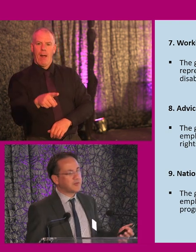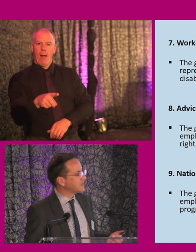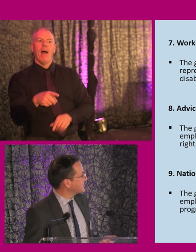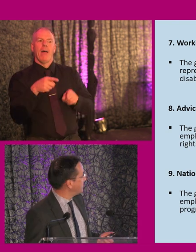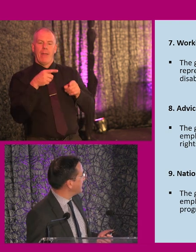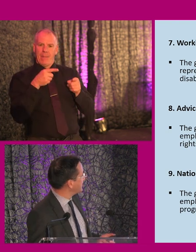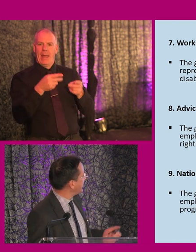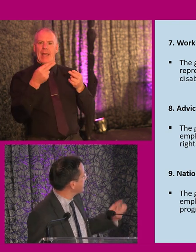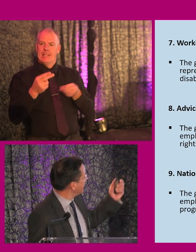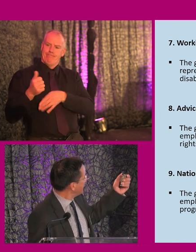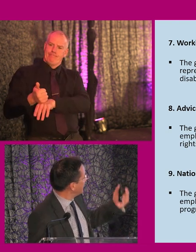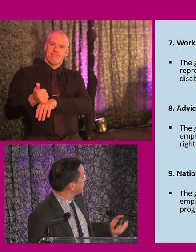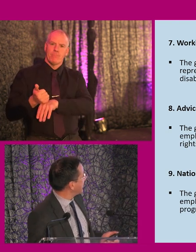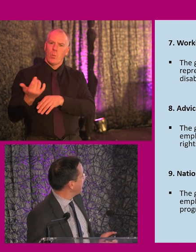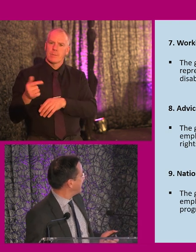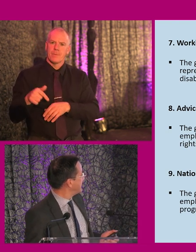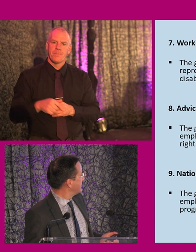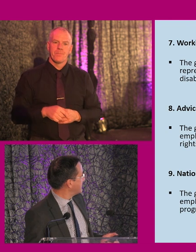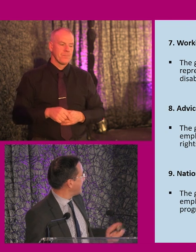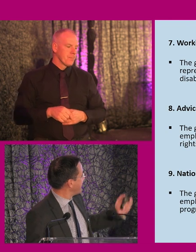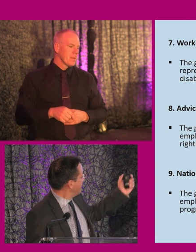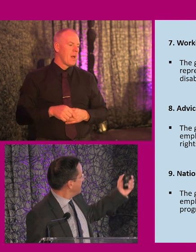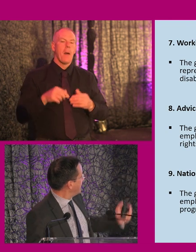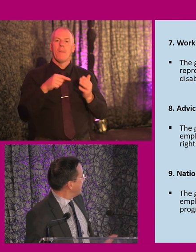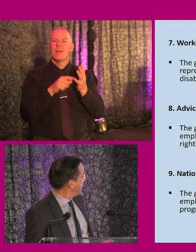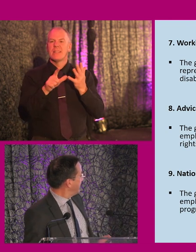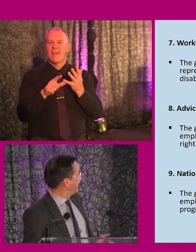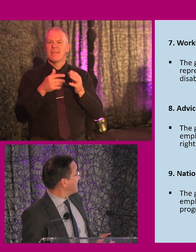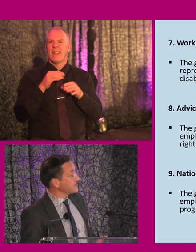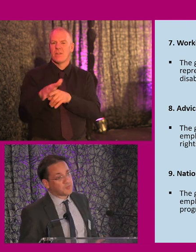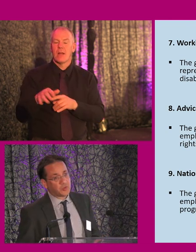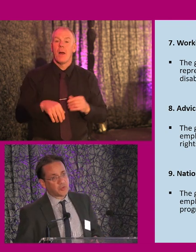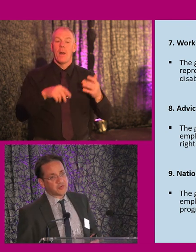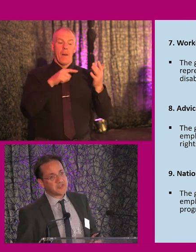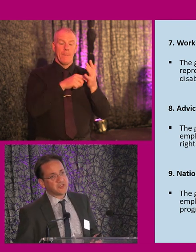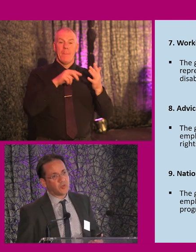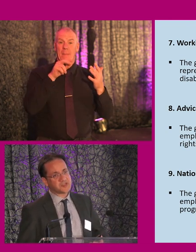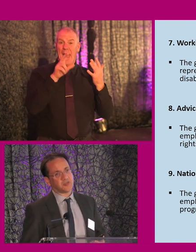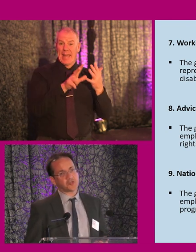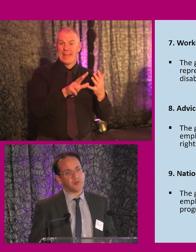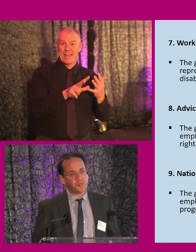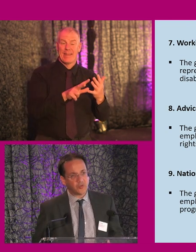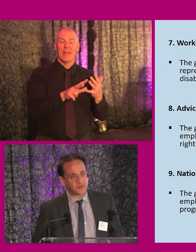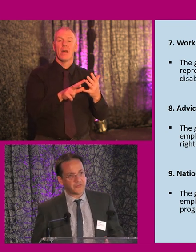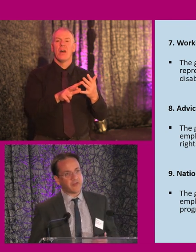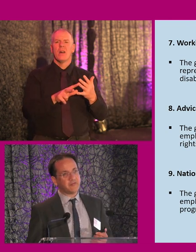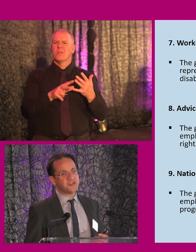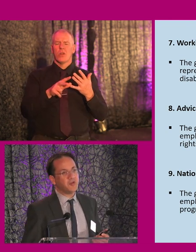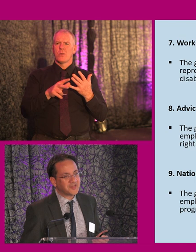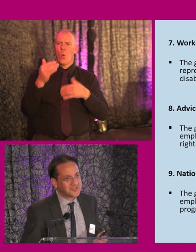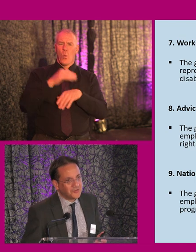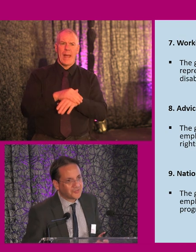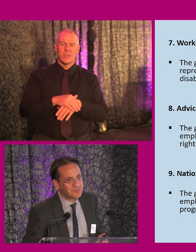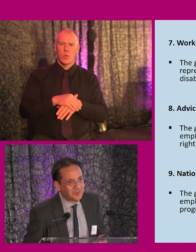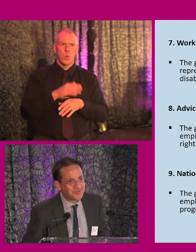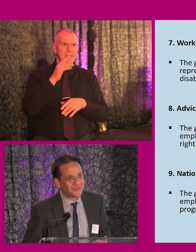things that they want to see put into place. Point seven feeds into that. Point eight, advice and support, creating a one-stop shop portal. So there is no